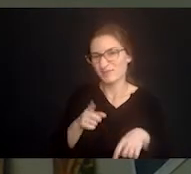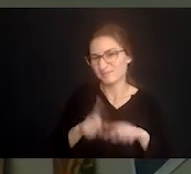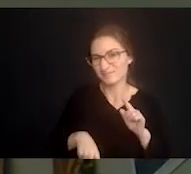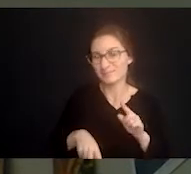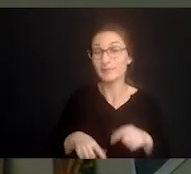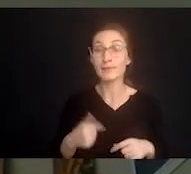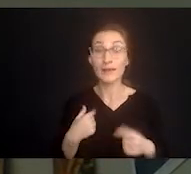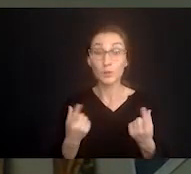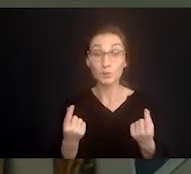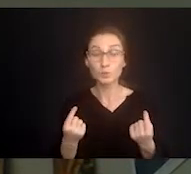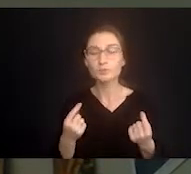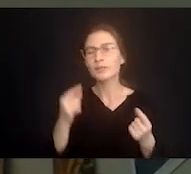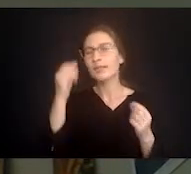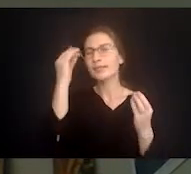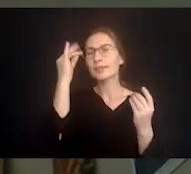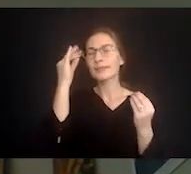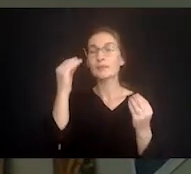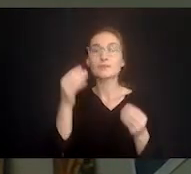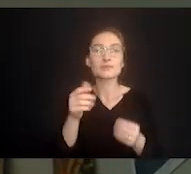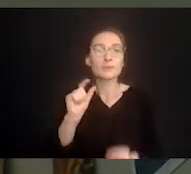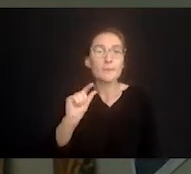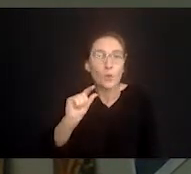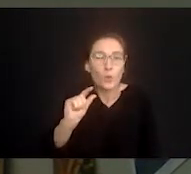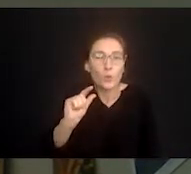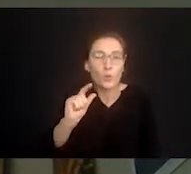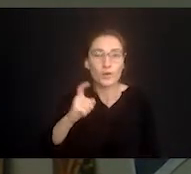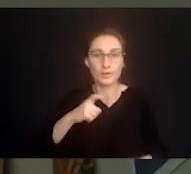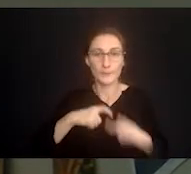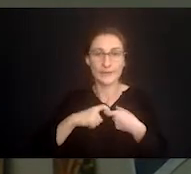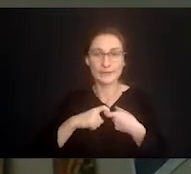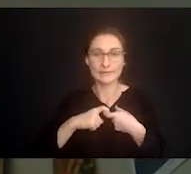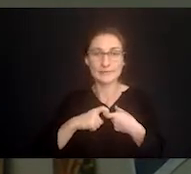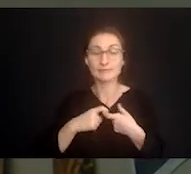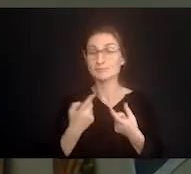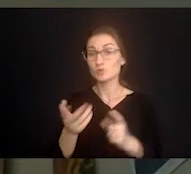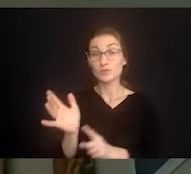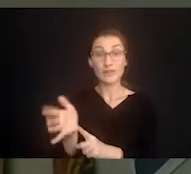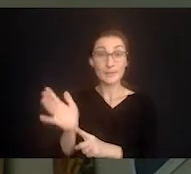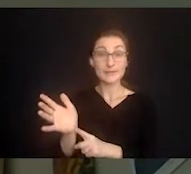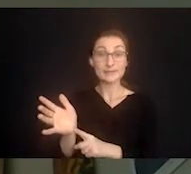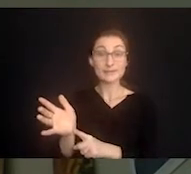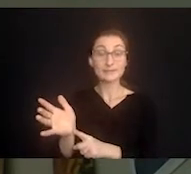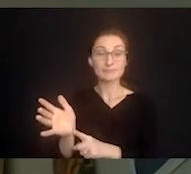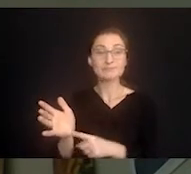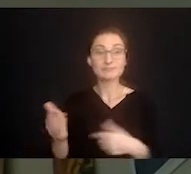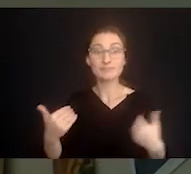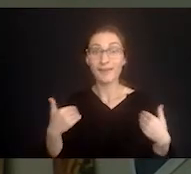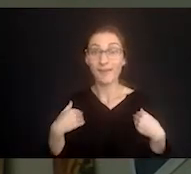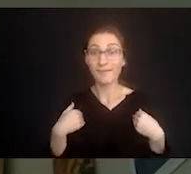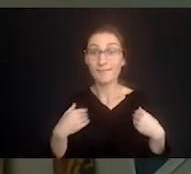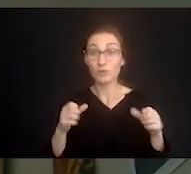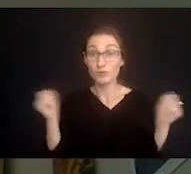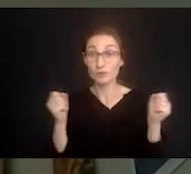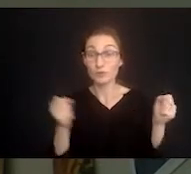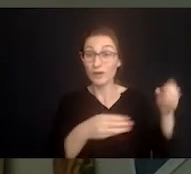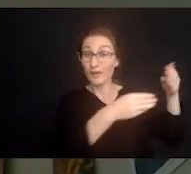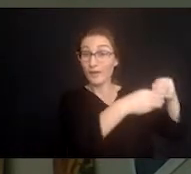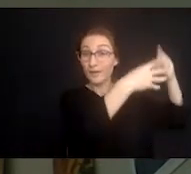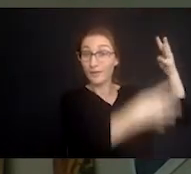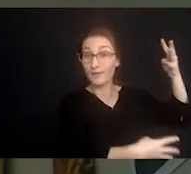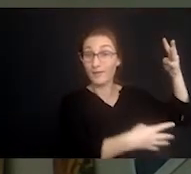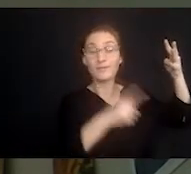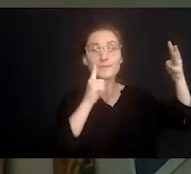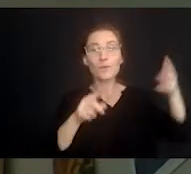really small incremental breaks what is it that I can do for five minutes I have a list of things on my